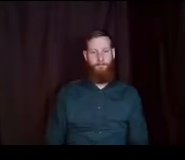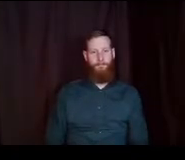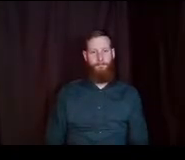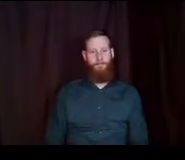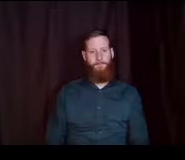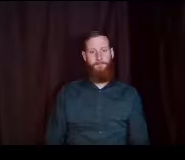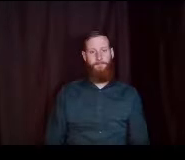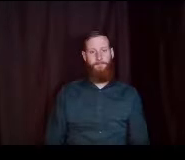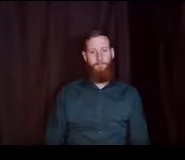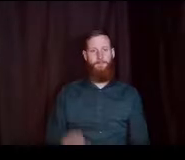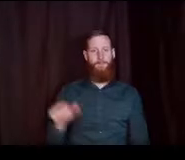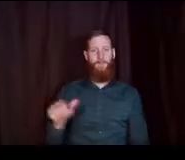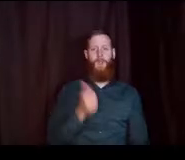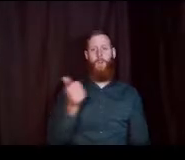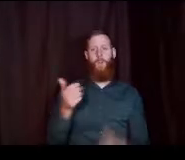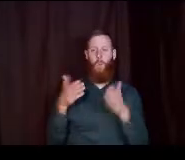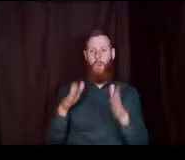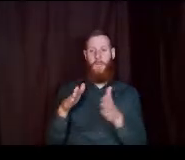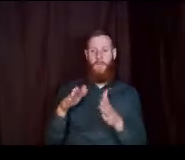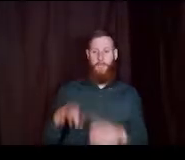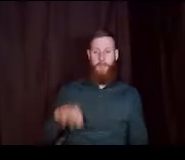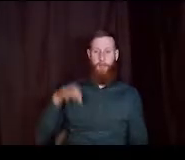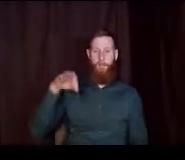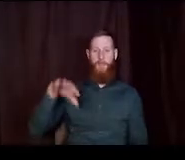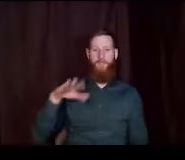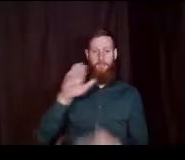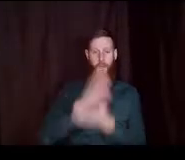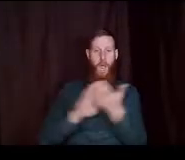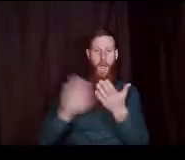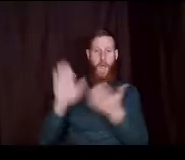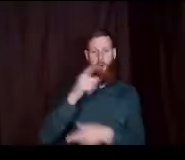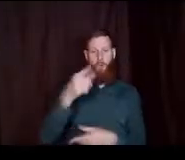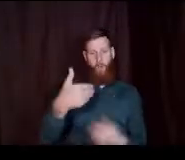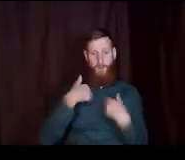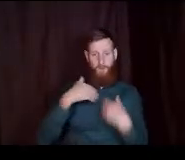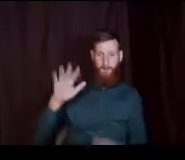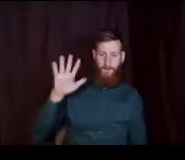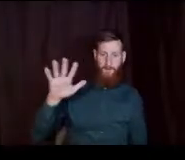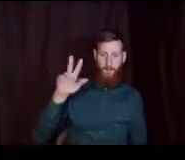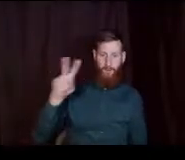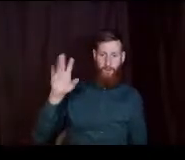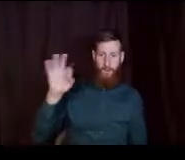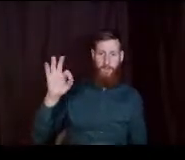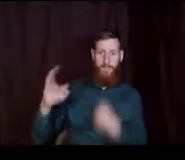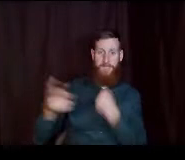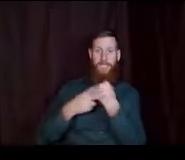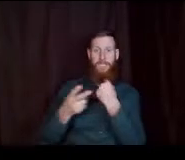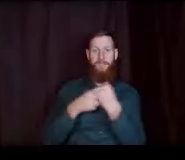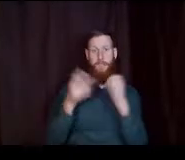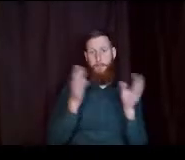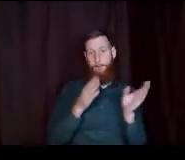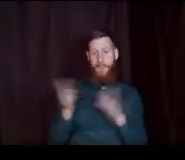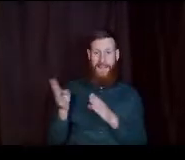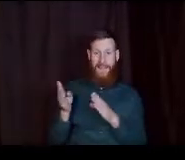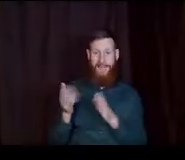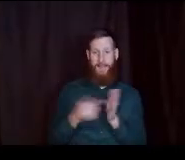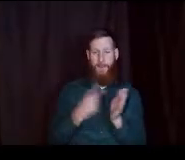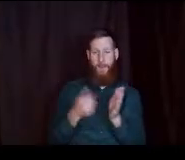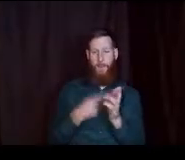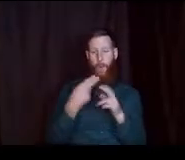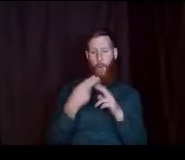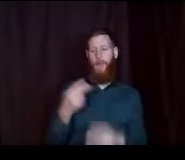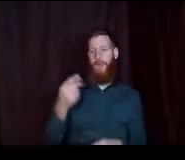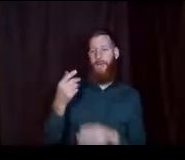so there's other ways to pay for college if you have a 529 savings plan uh sometimes they're called get